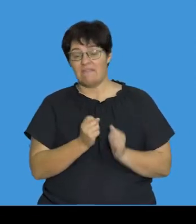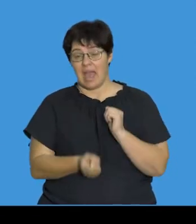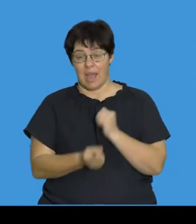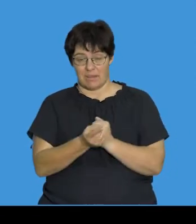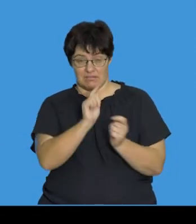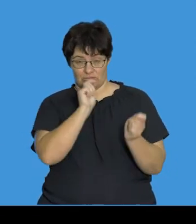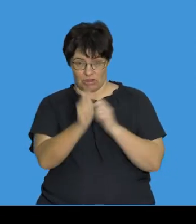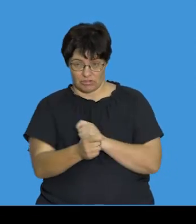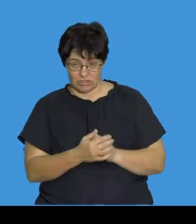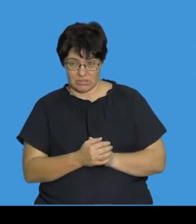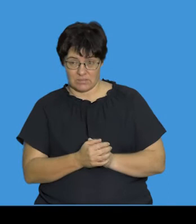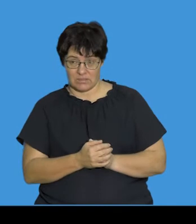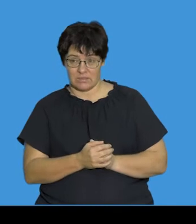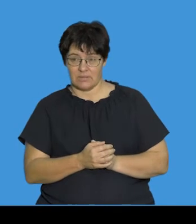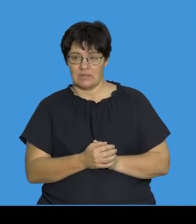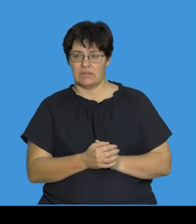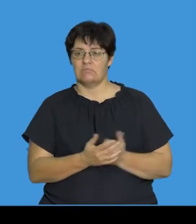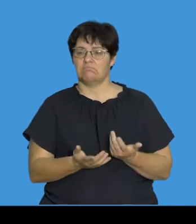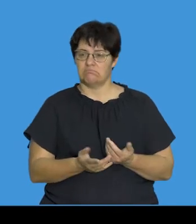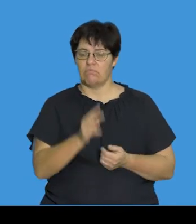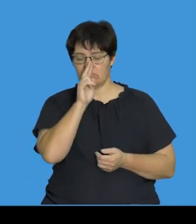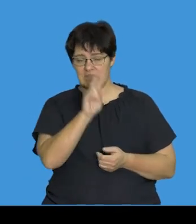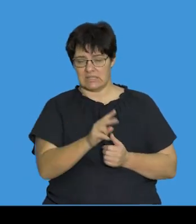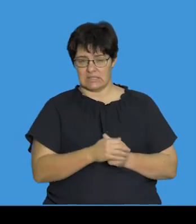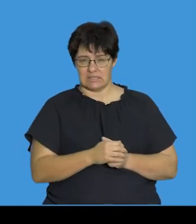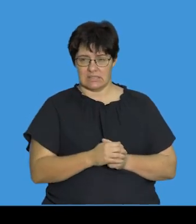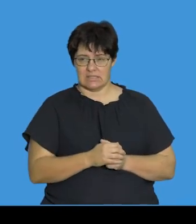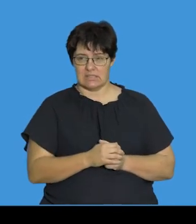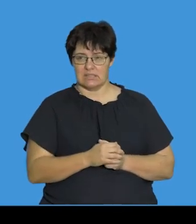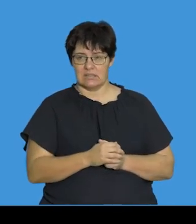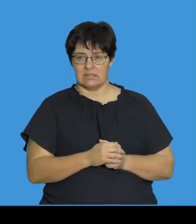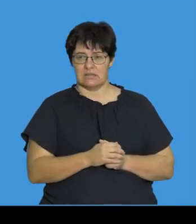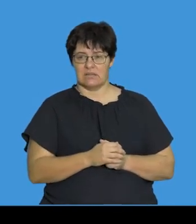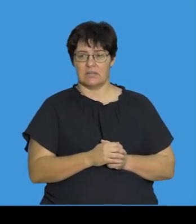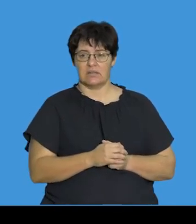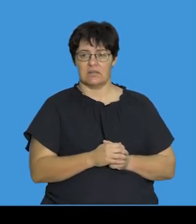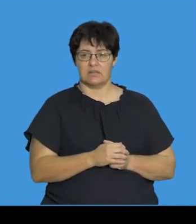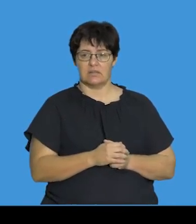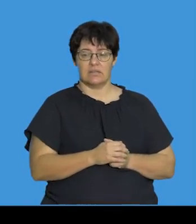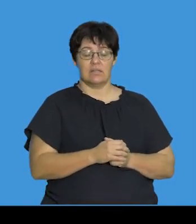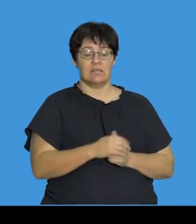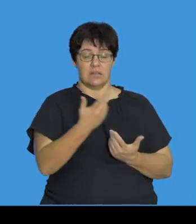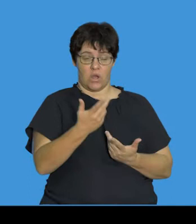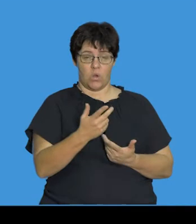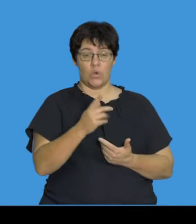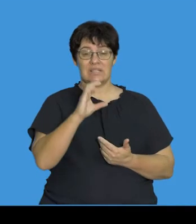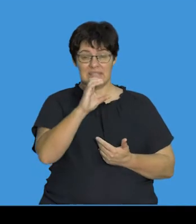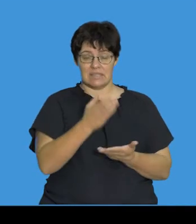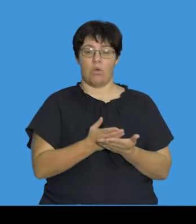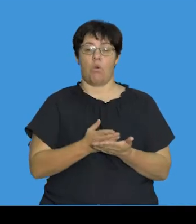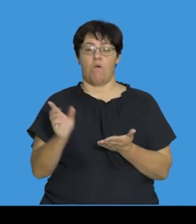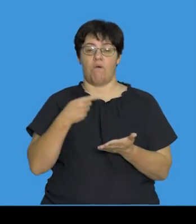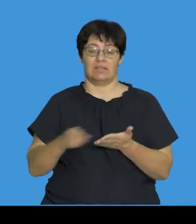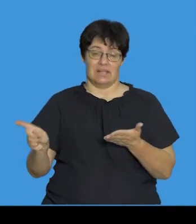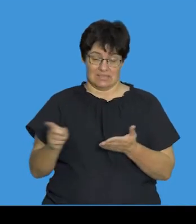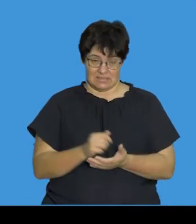place, and let's look at what the mutation was here, here we're seeing that the mutation took place where C was deleted. So